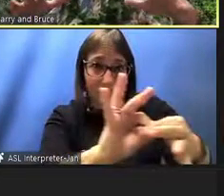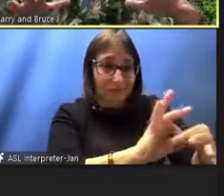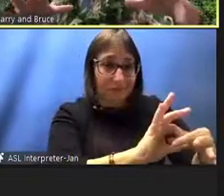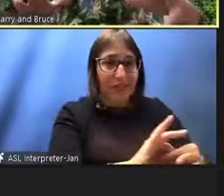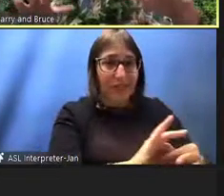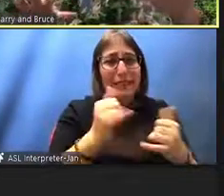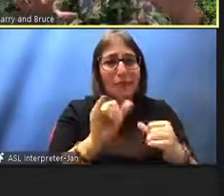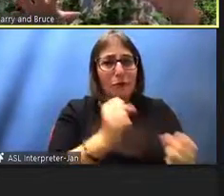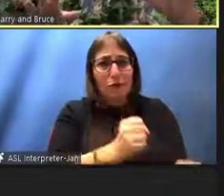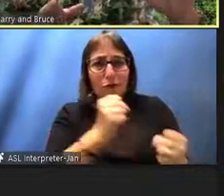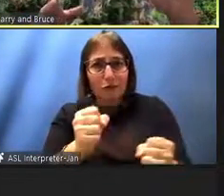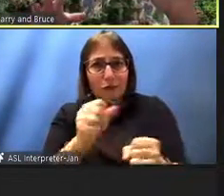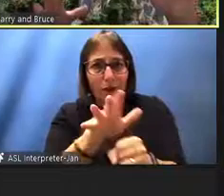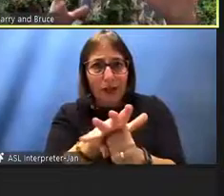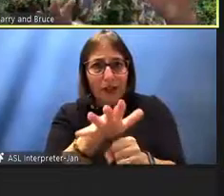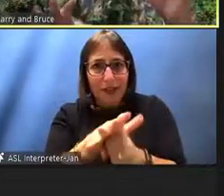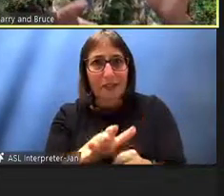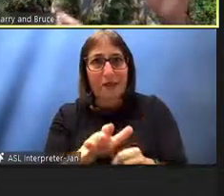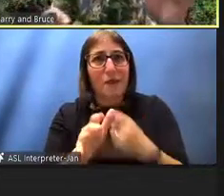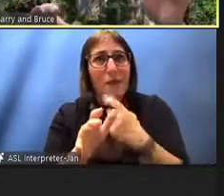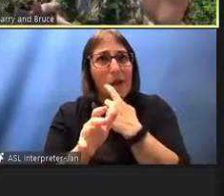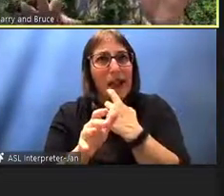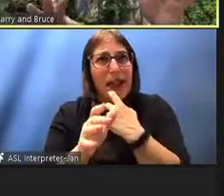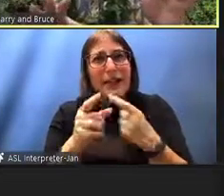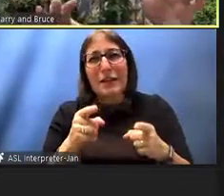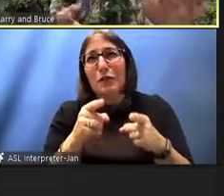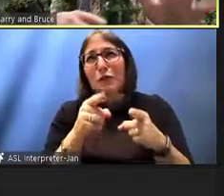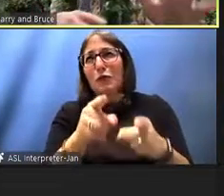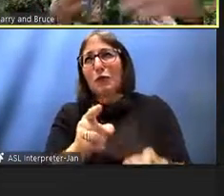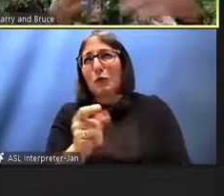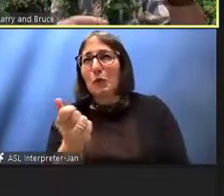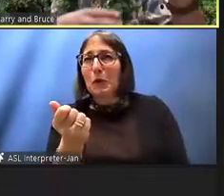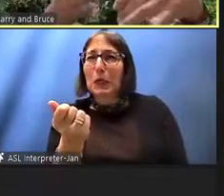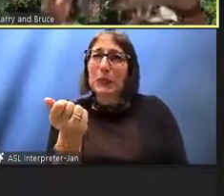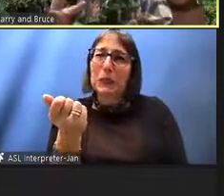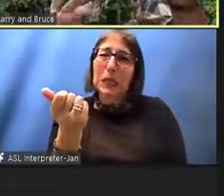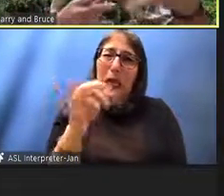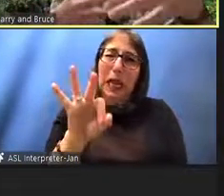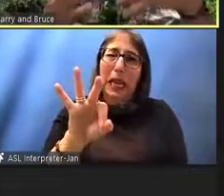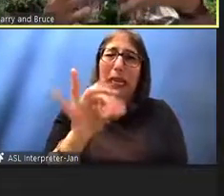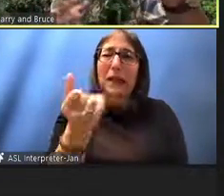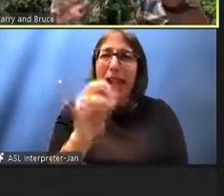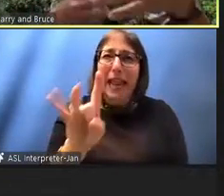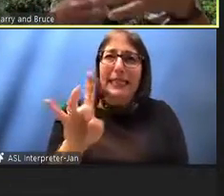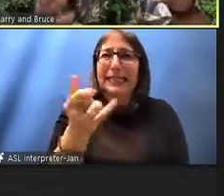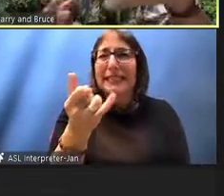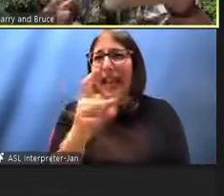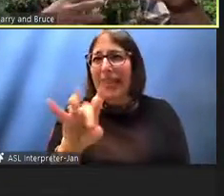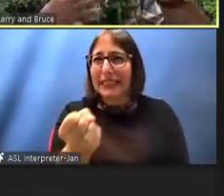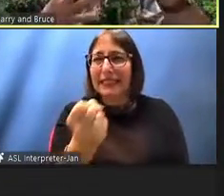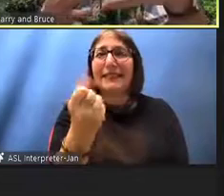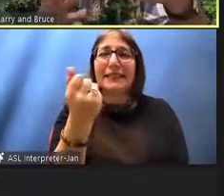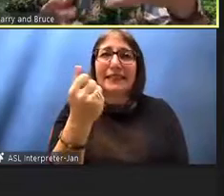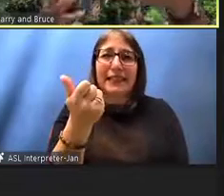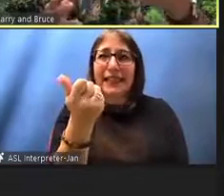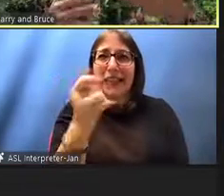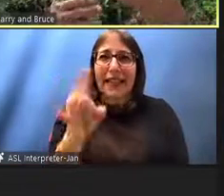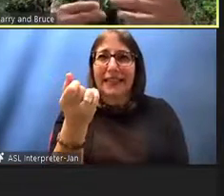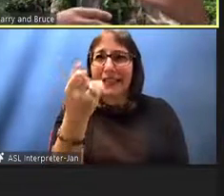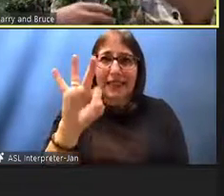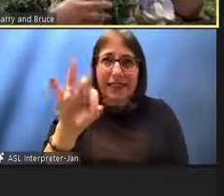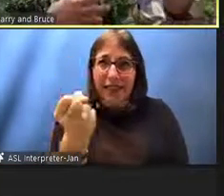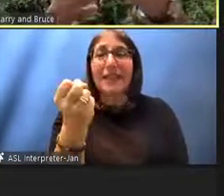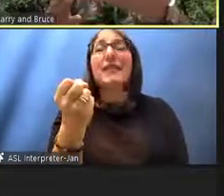during the late 1800s when the sugar plantation started to grow and become